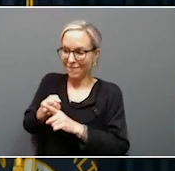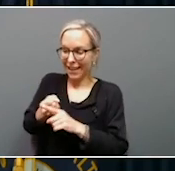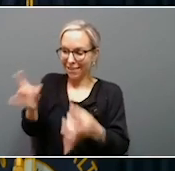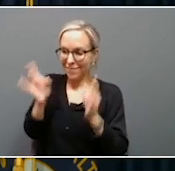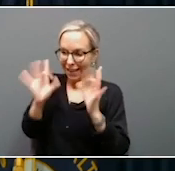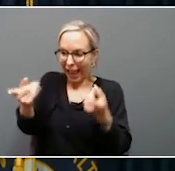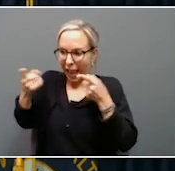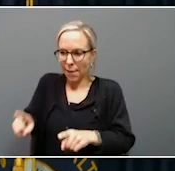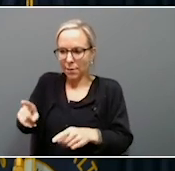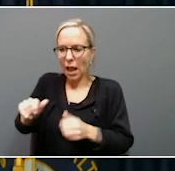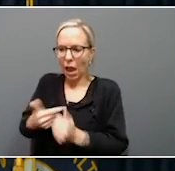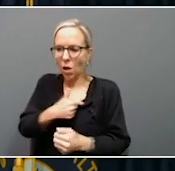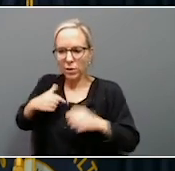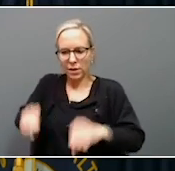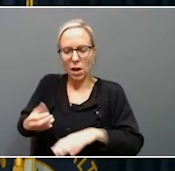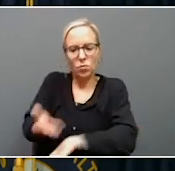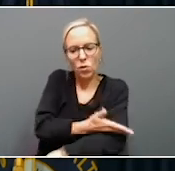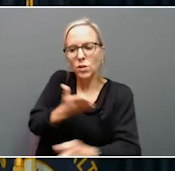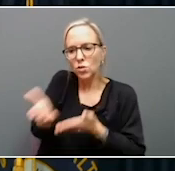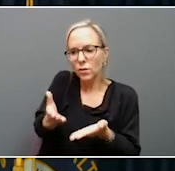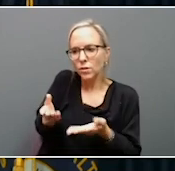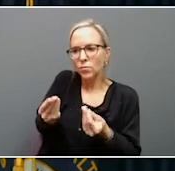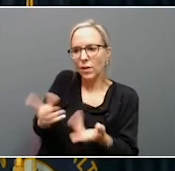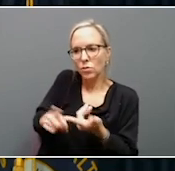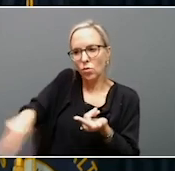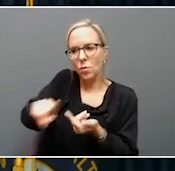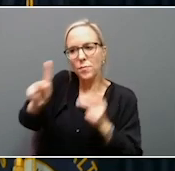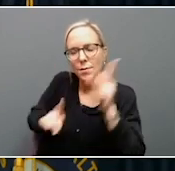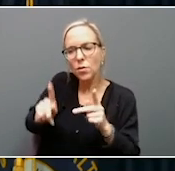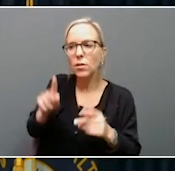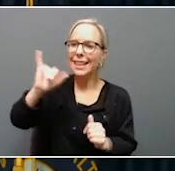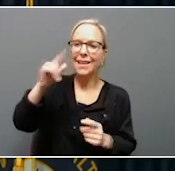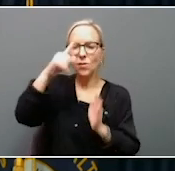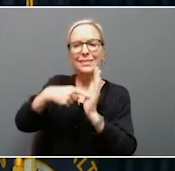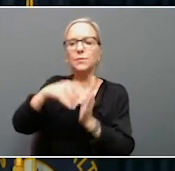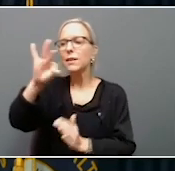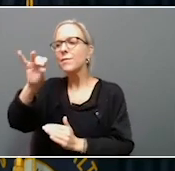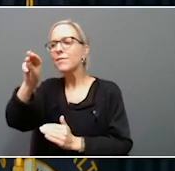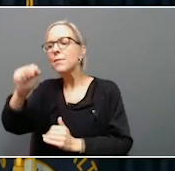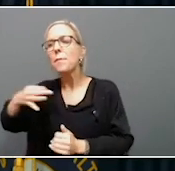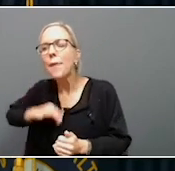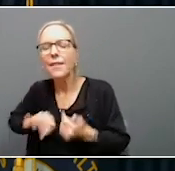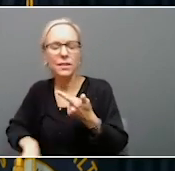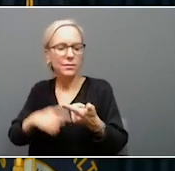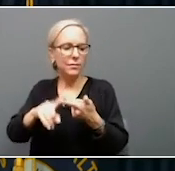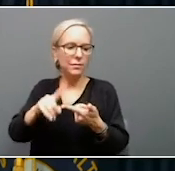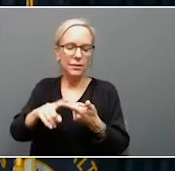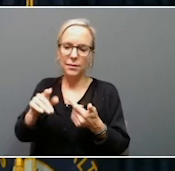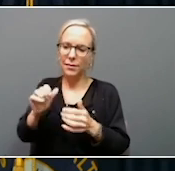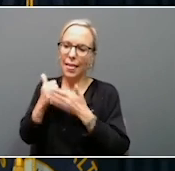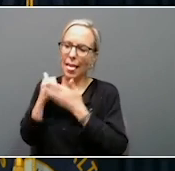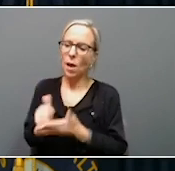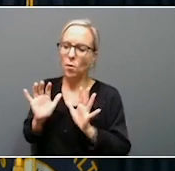that by the end, we had more people getting those FEMA benefits based on help we could put around them and help push them through than we've ever seen